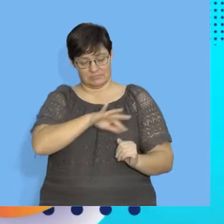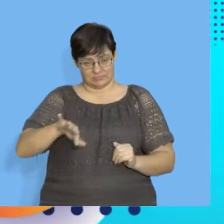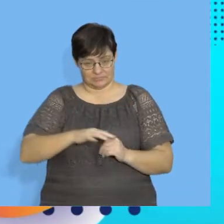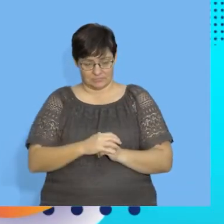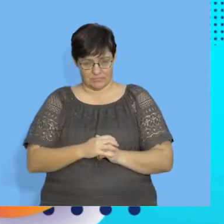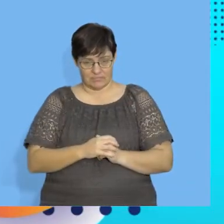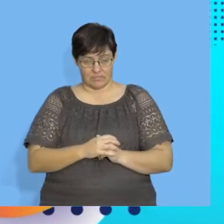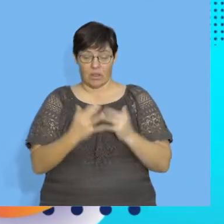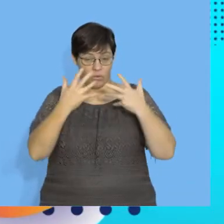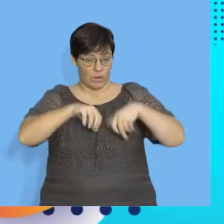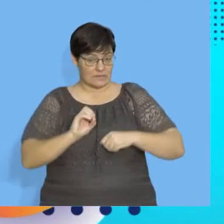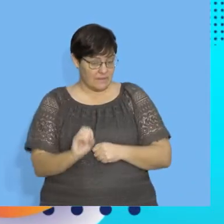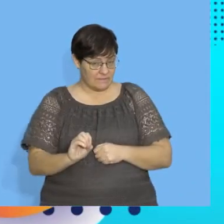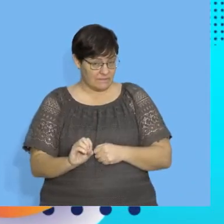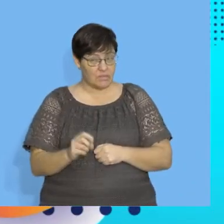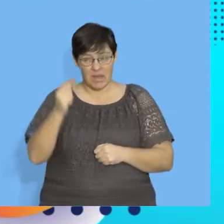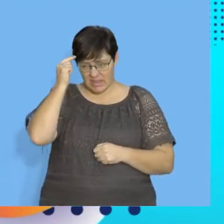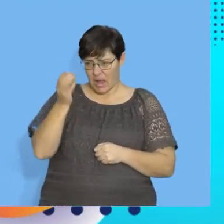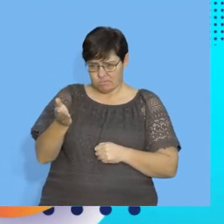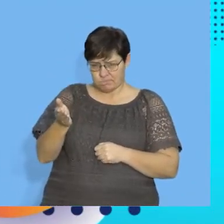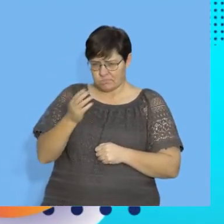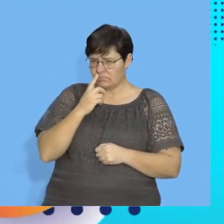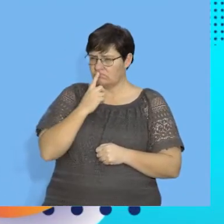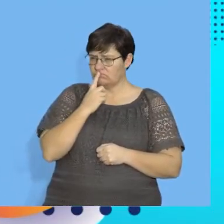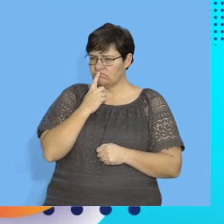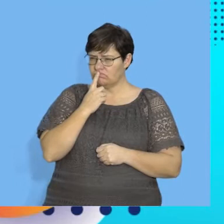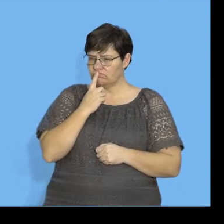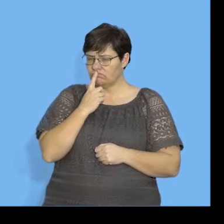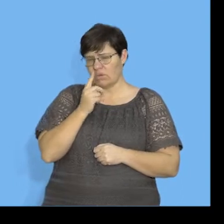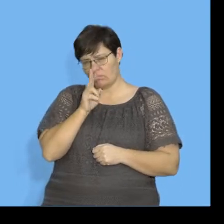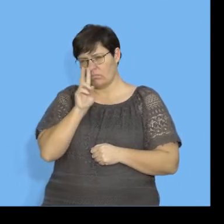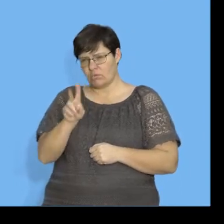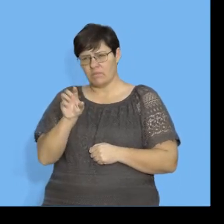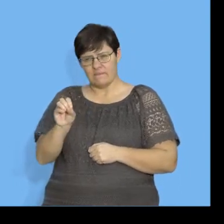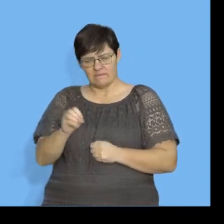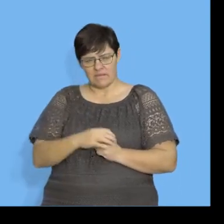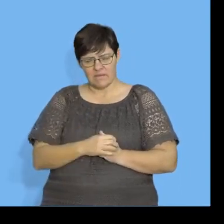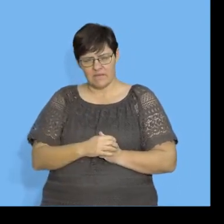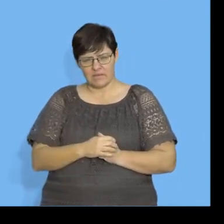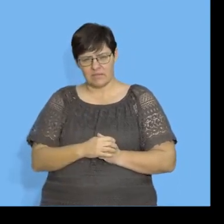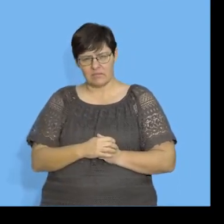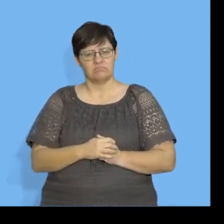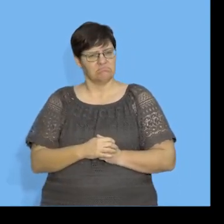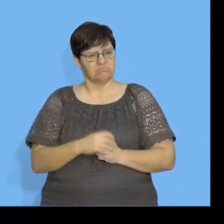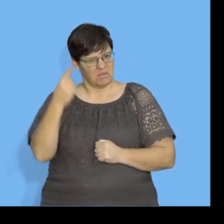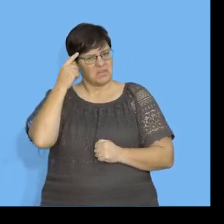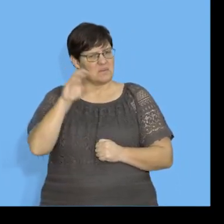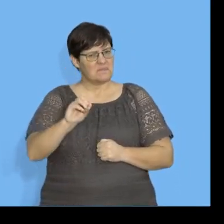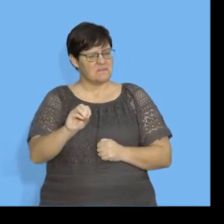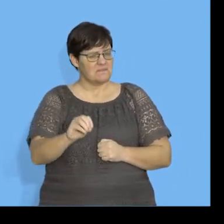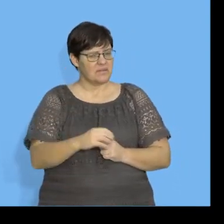Does correlation exist? Do you think it exists by looking at this? Okay. I think it does.